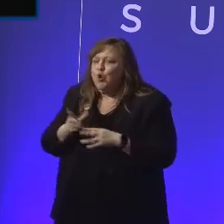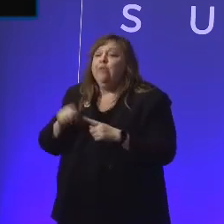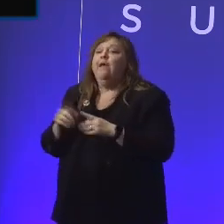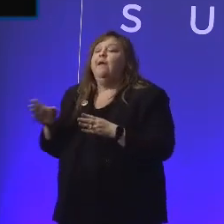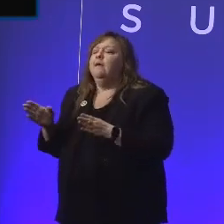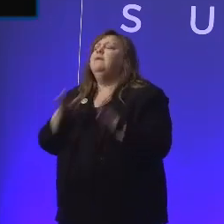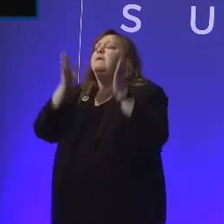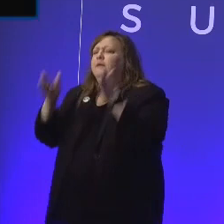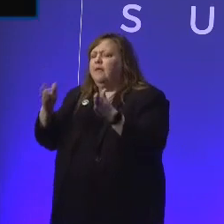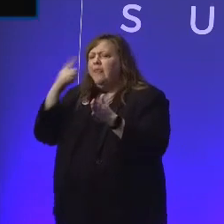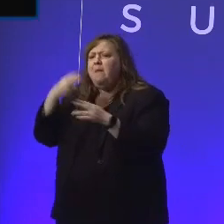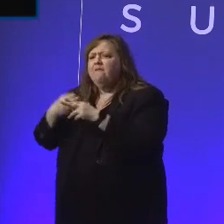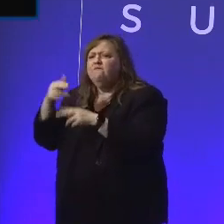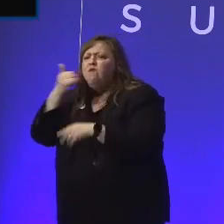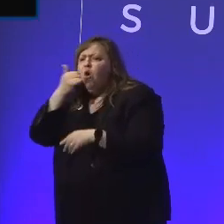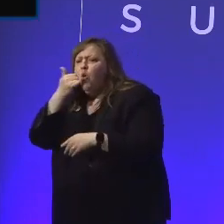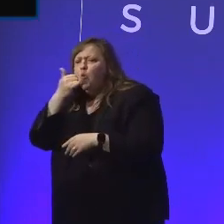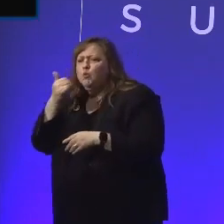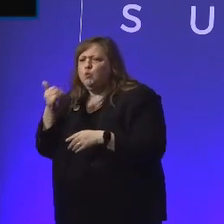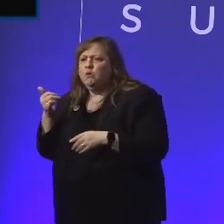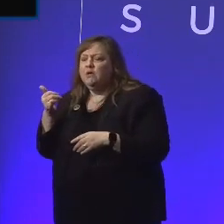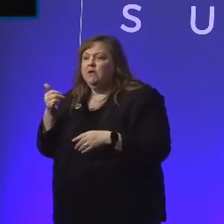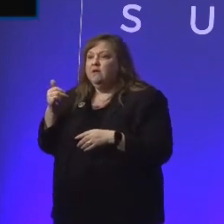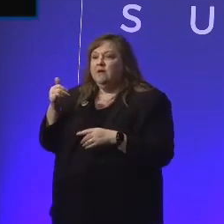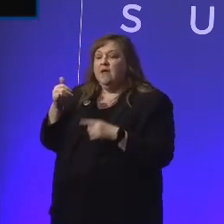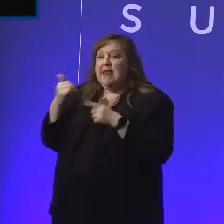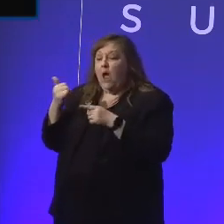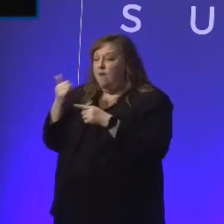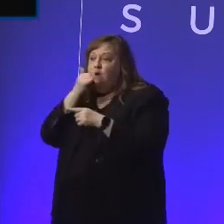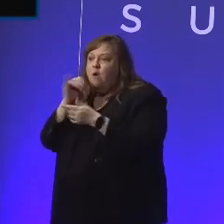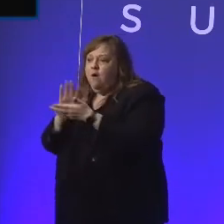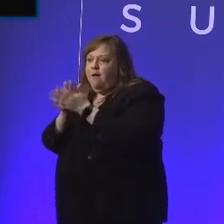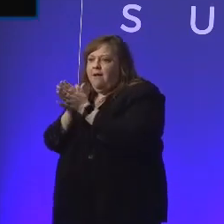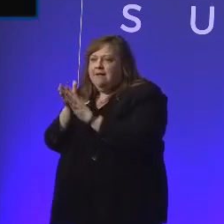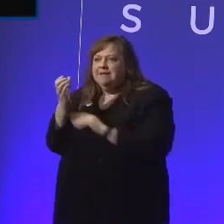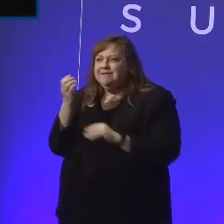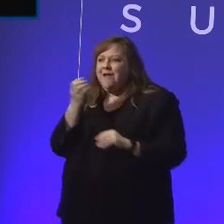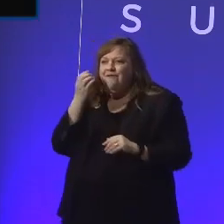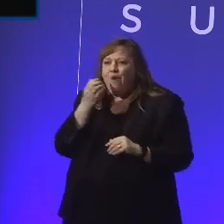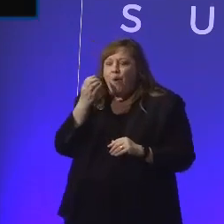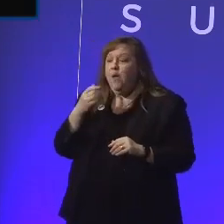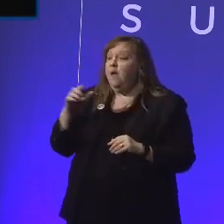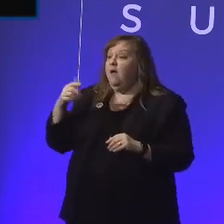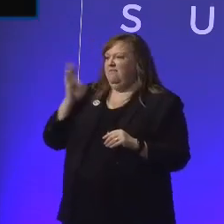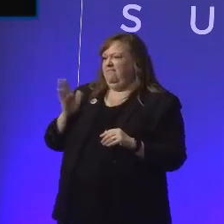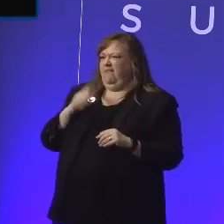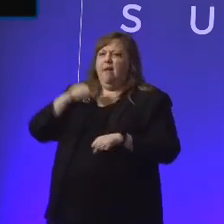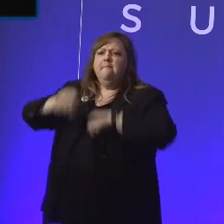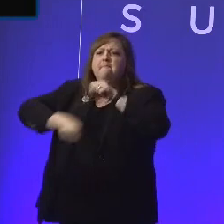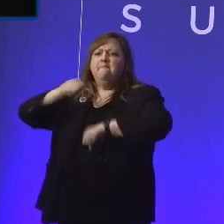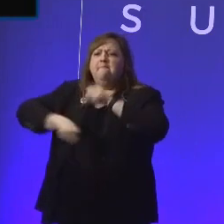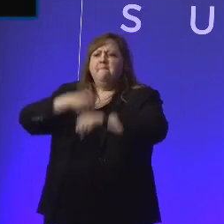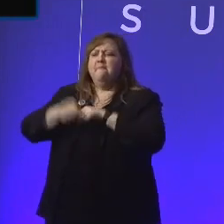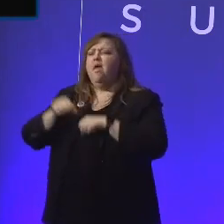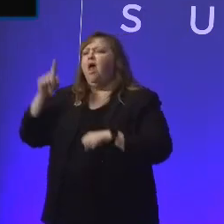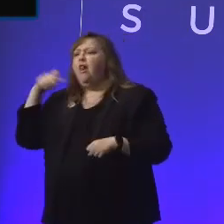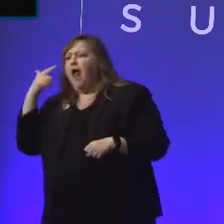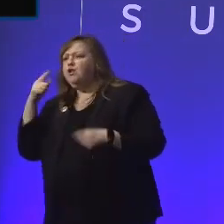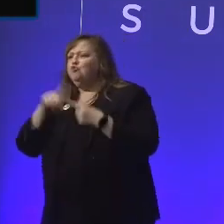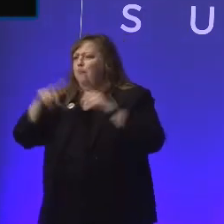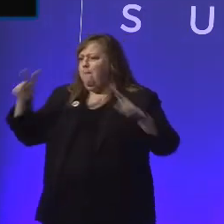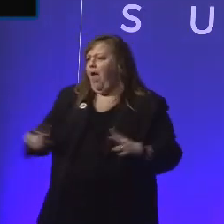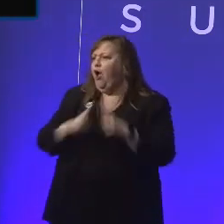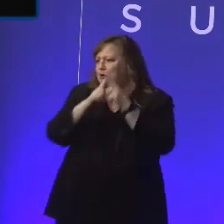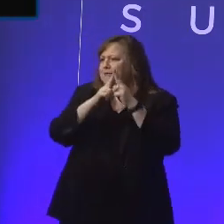phones, and so accessibility became a pocket deliverable. I cycled from London to Paris on a bike once using